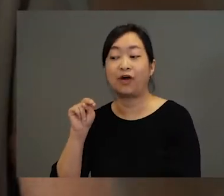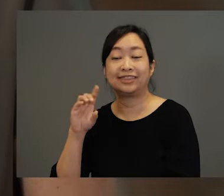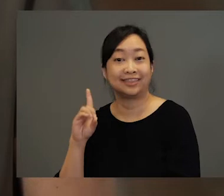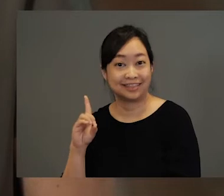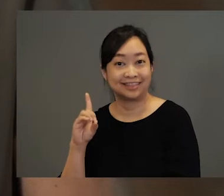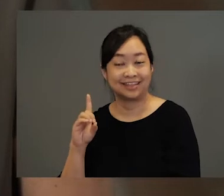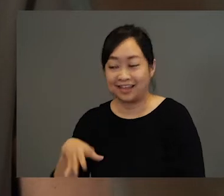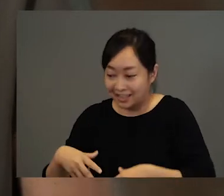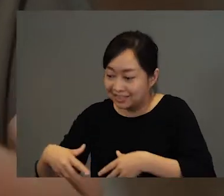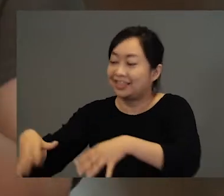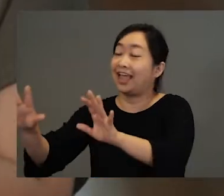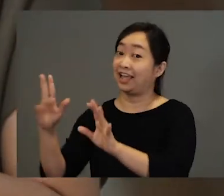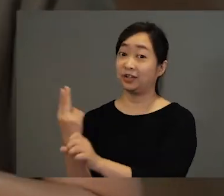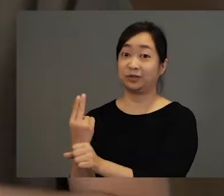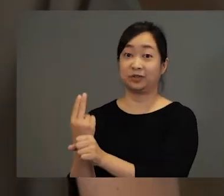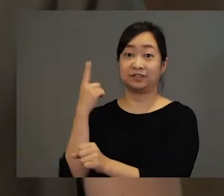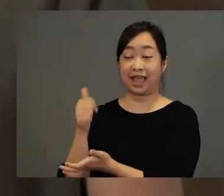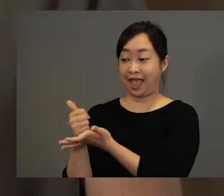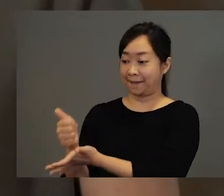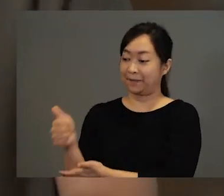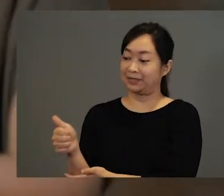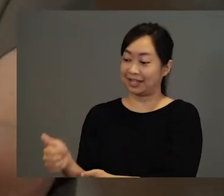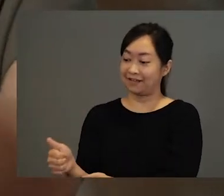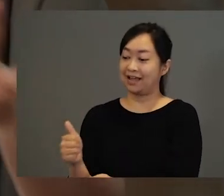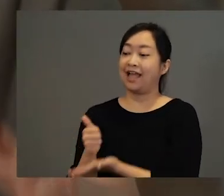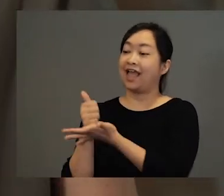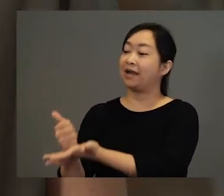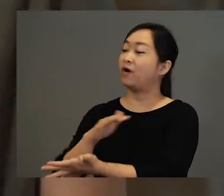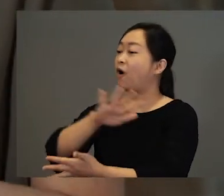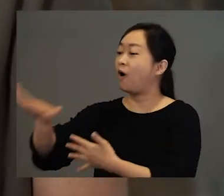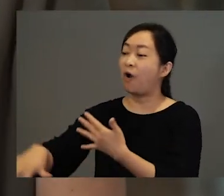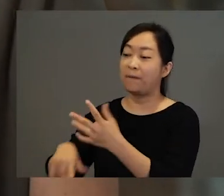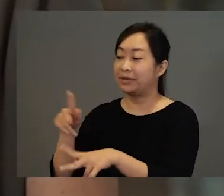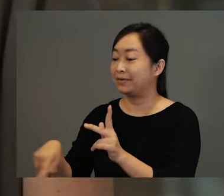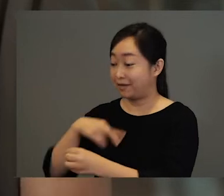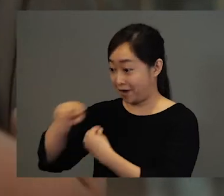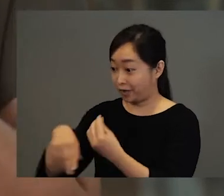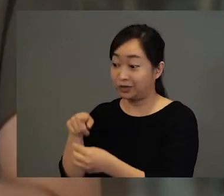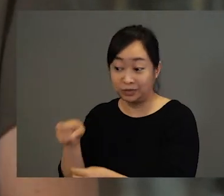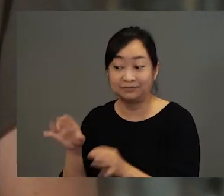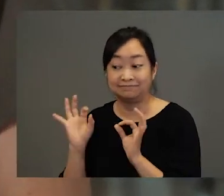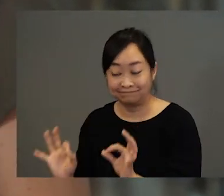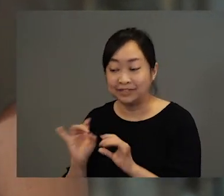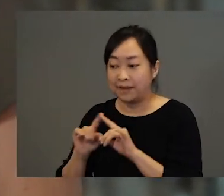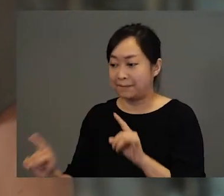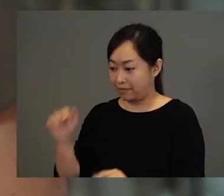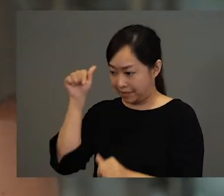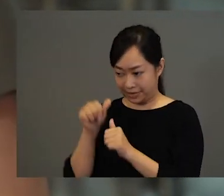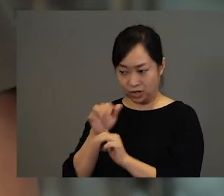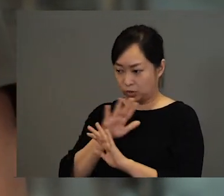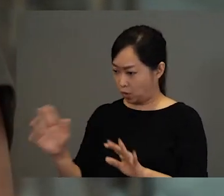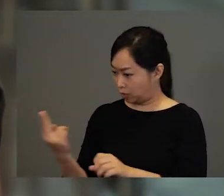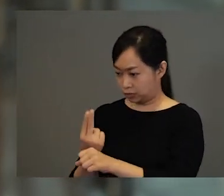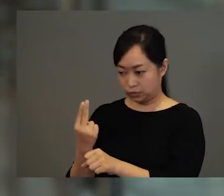Take this magic wand and use it to help yourself and all the people around you. But remember, never